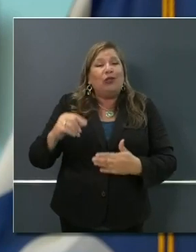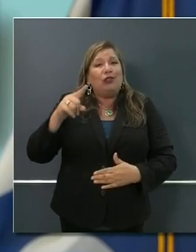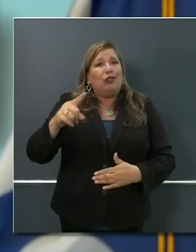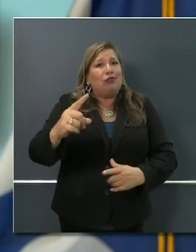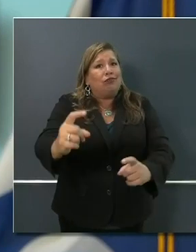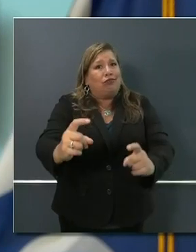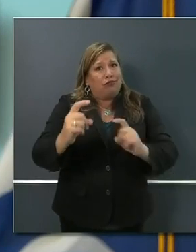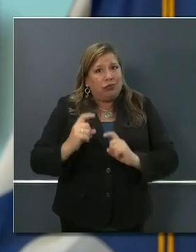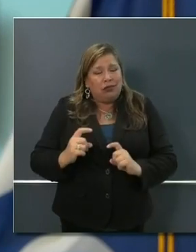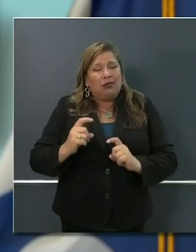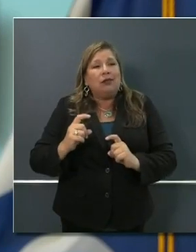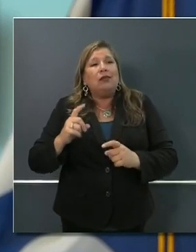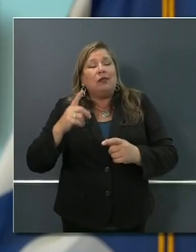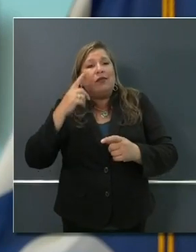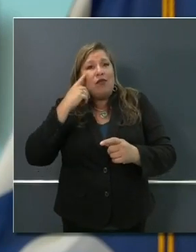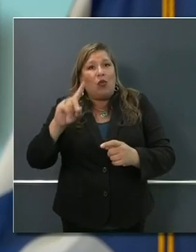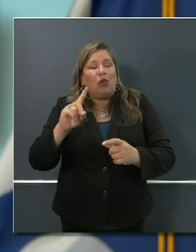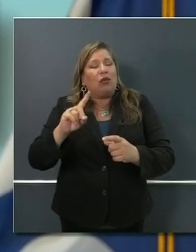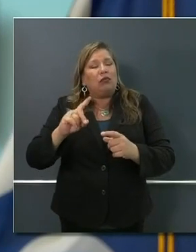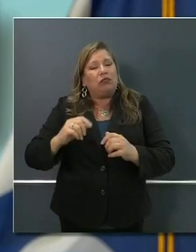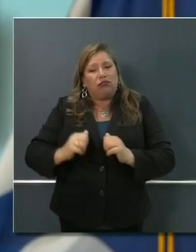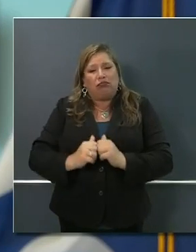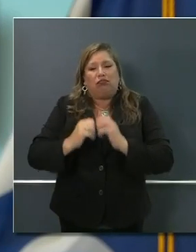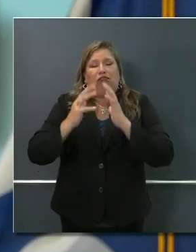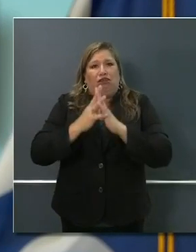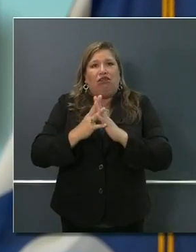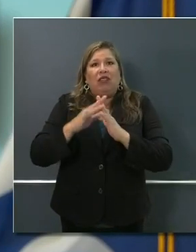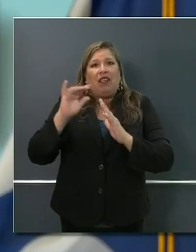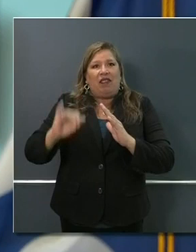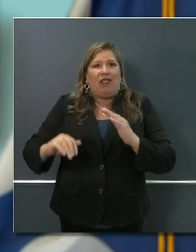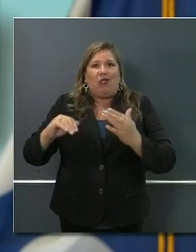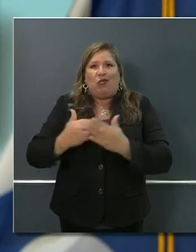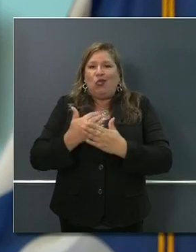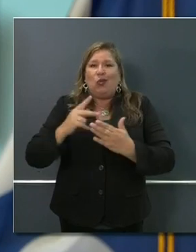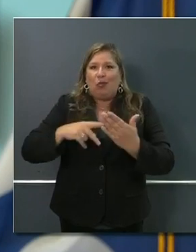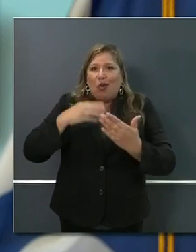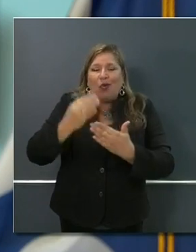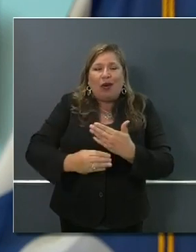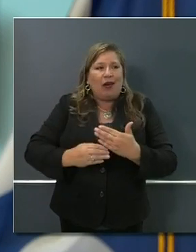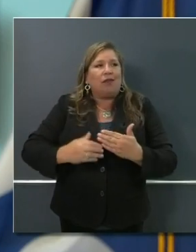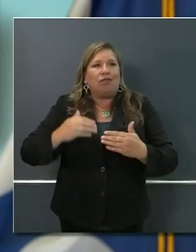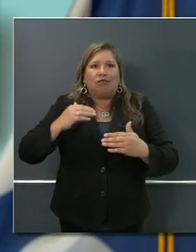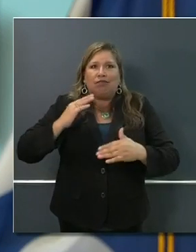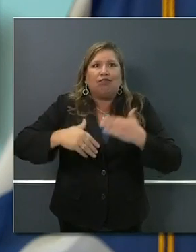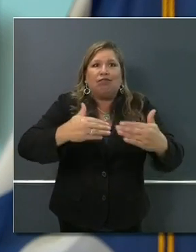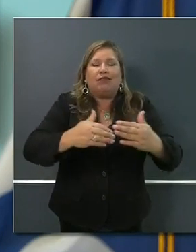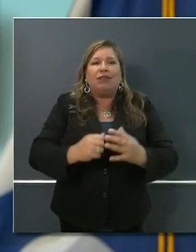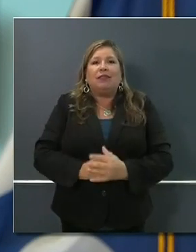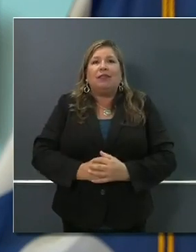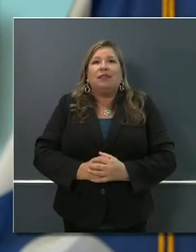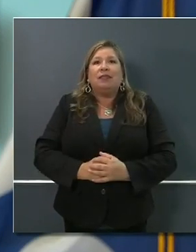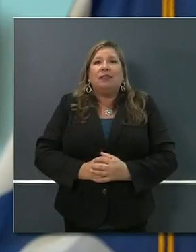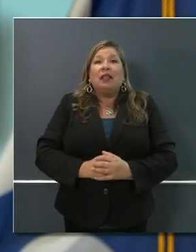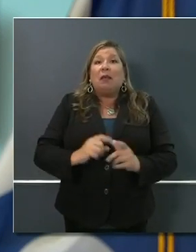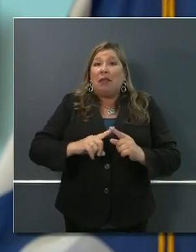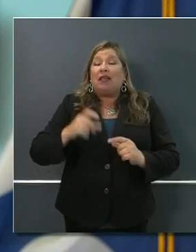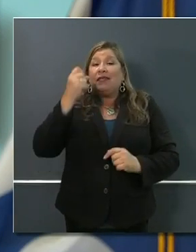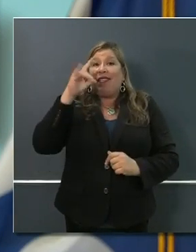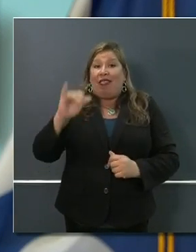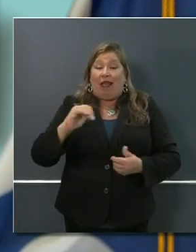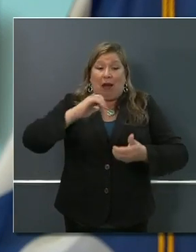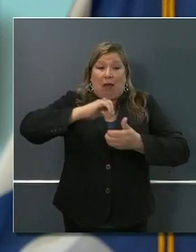to help get this partnership in place and help us launch it. But it is that partnership between